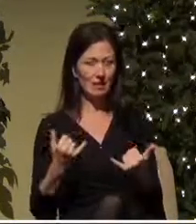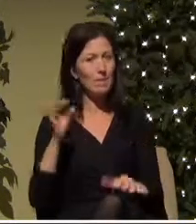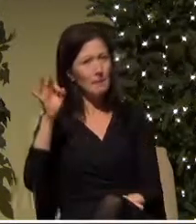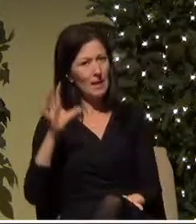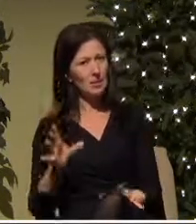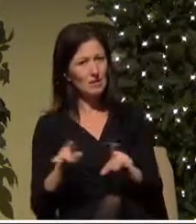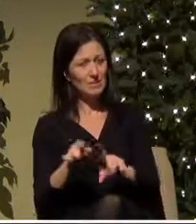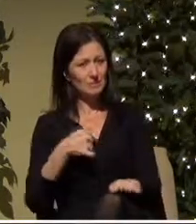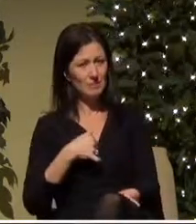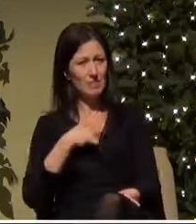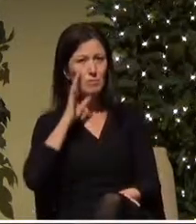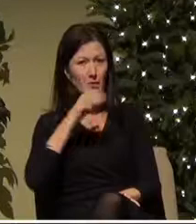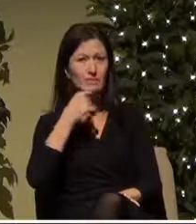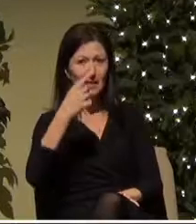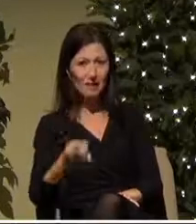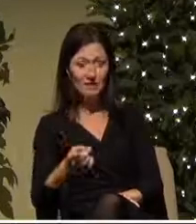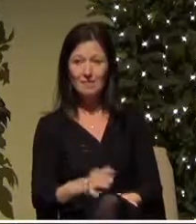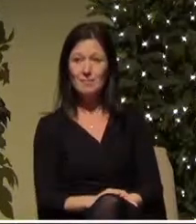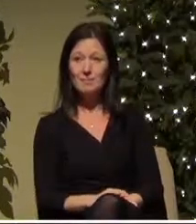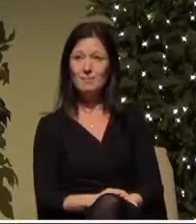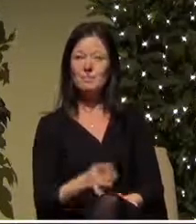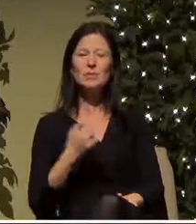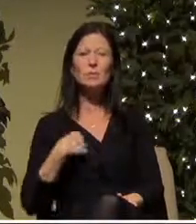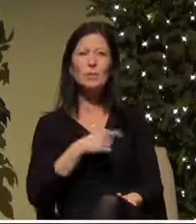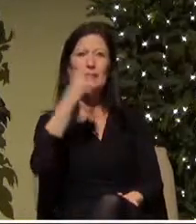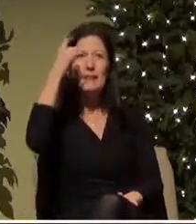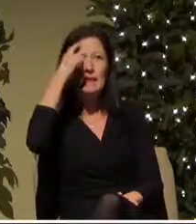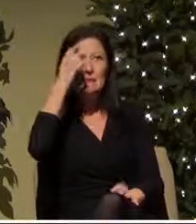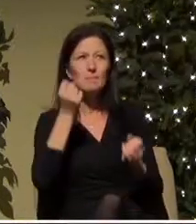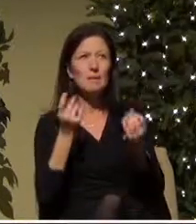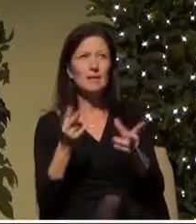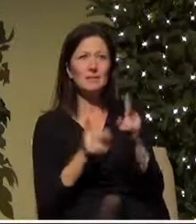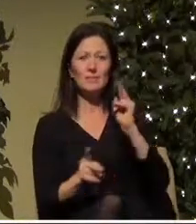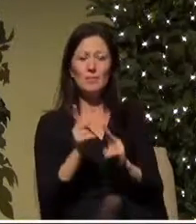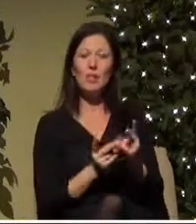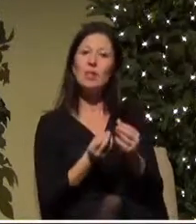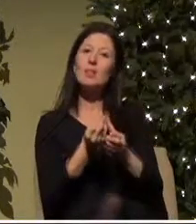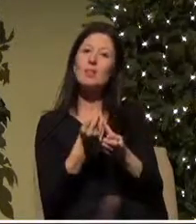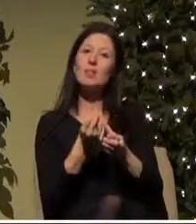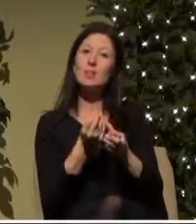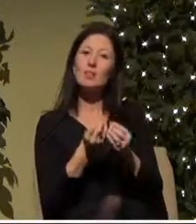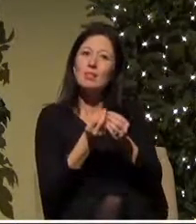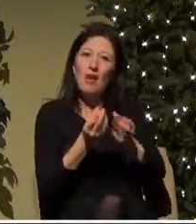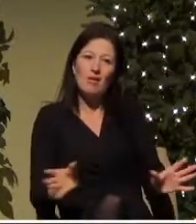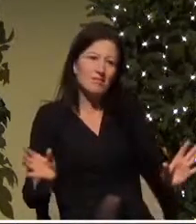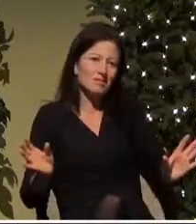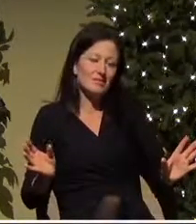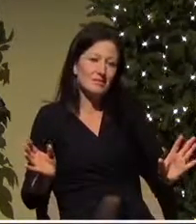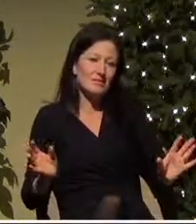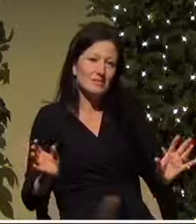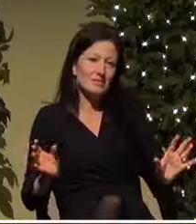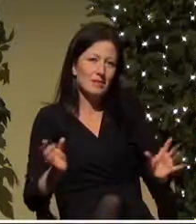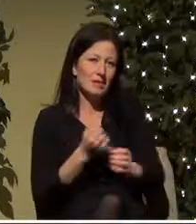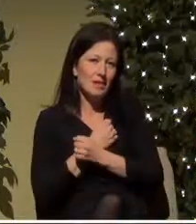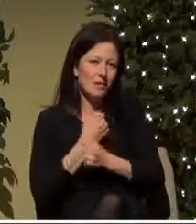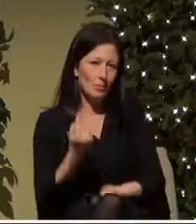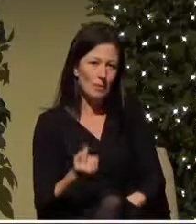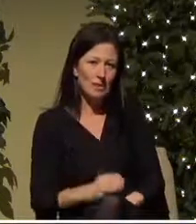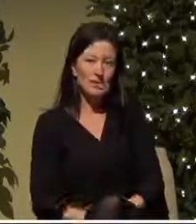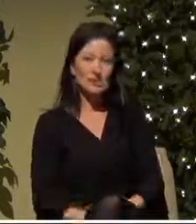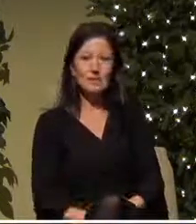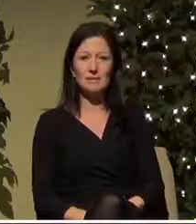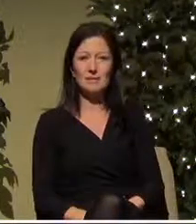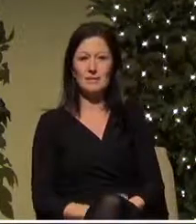among us we think about those who have lost who each year experience empty chairs and empty